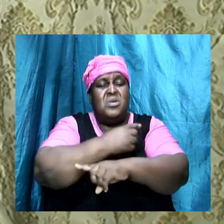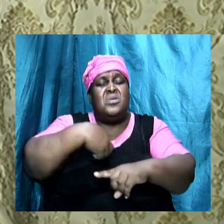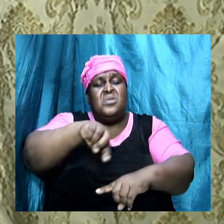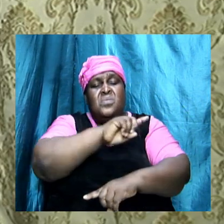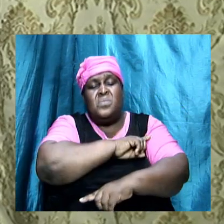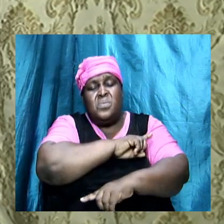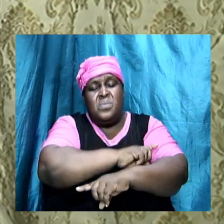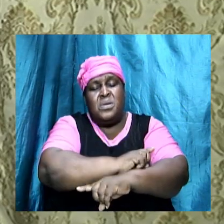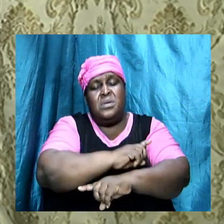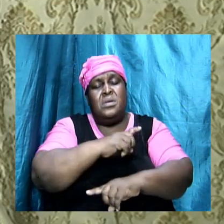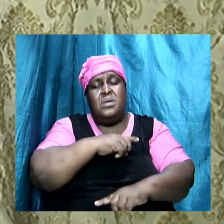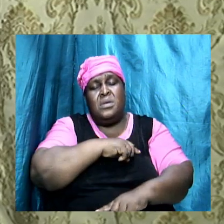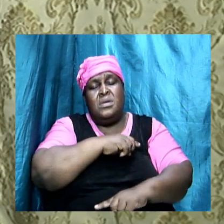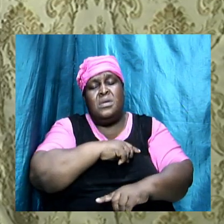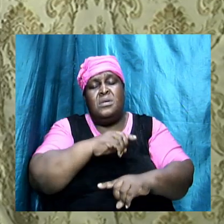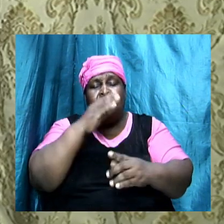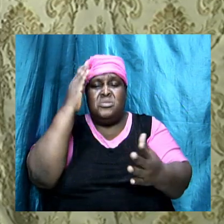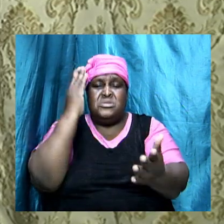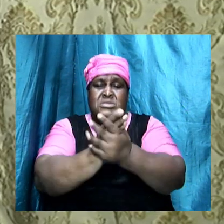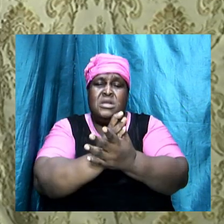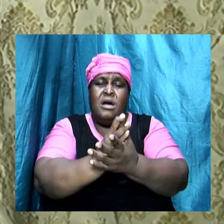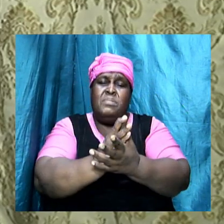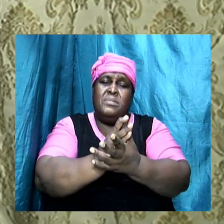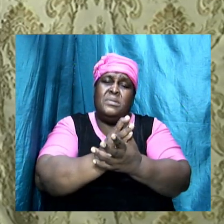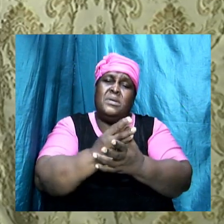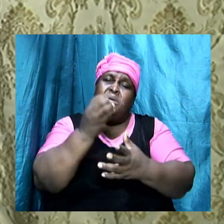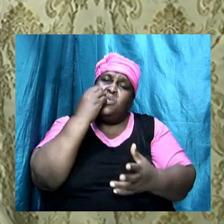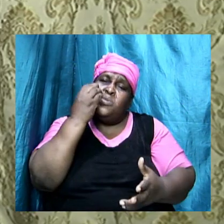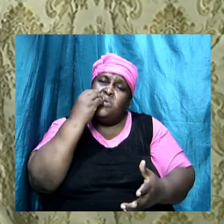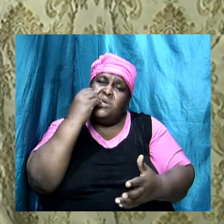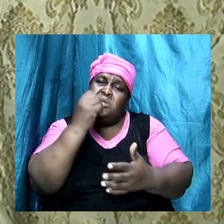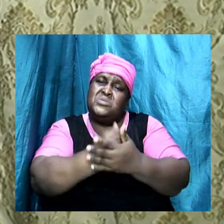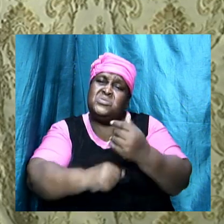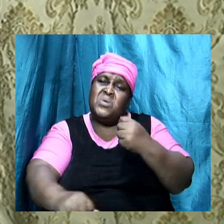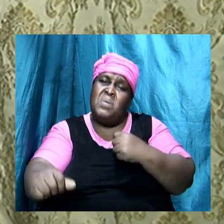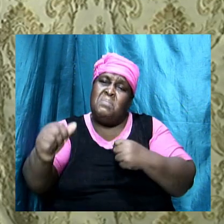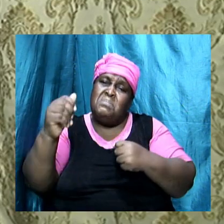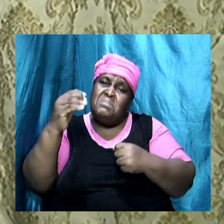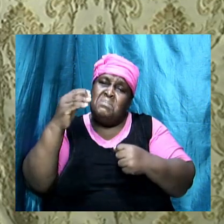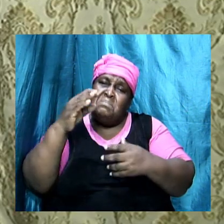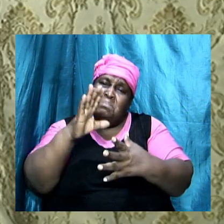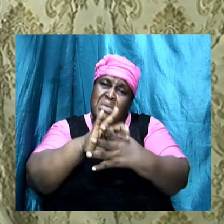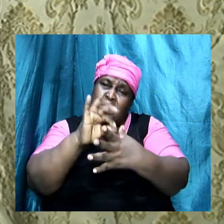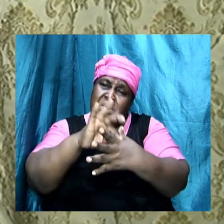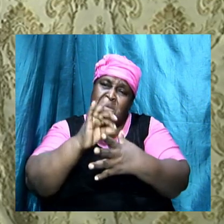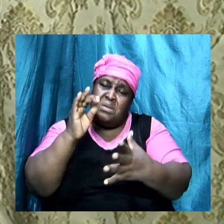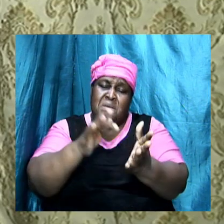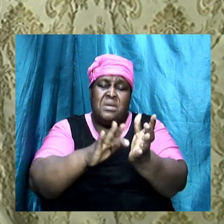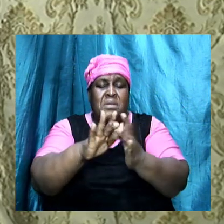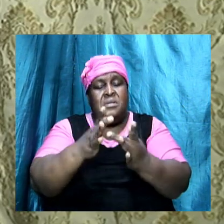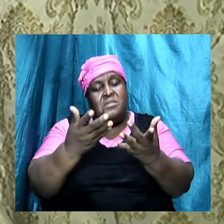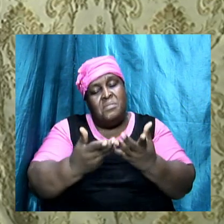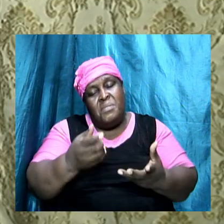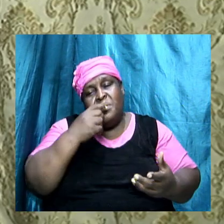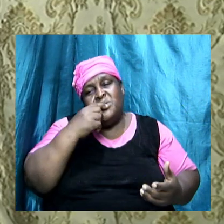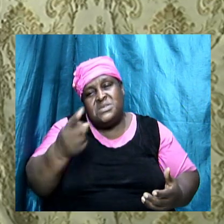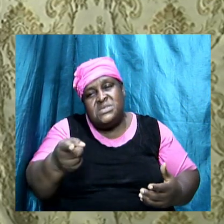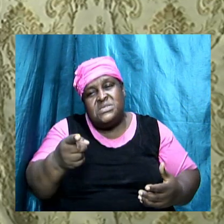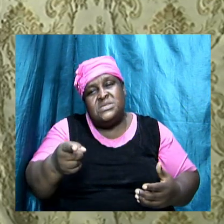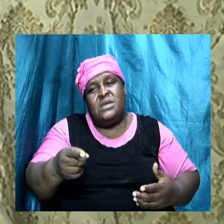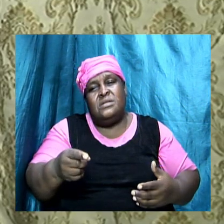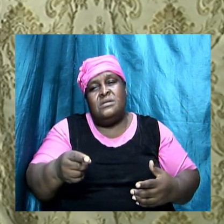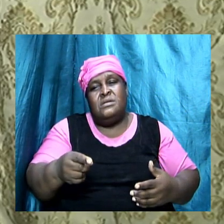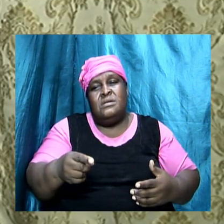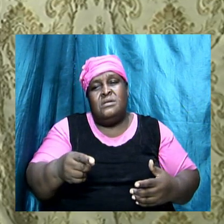abstain from certain food and abstain from certain meat. The Bible, not my words, said that it is a